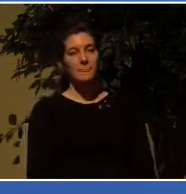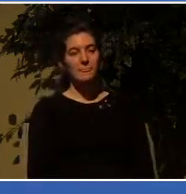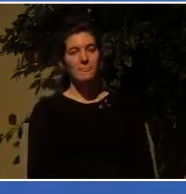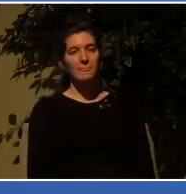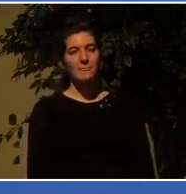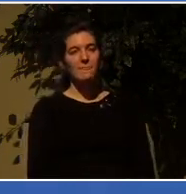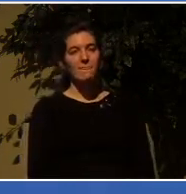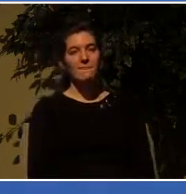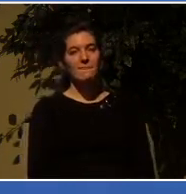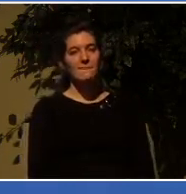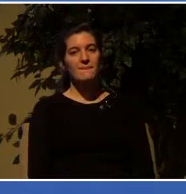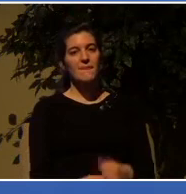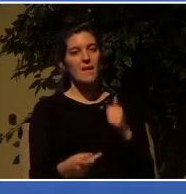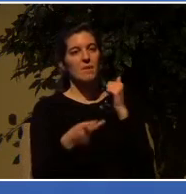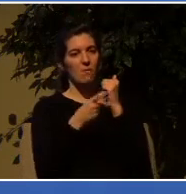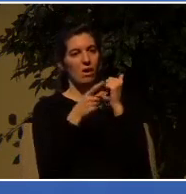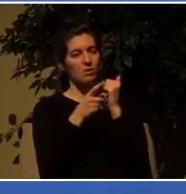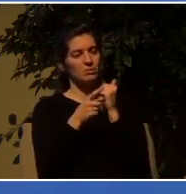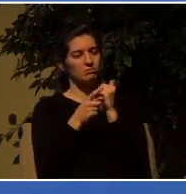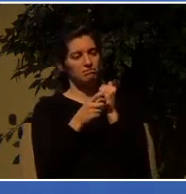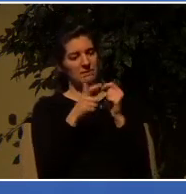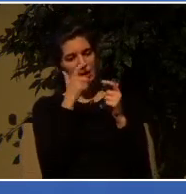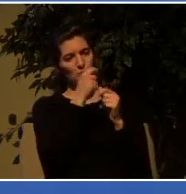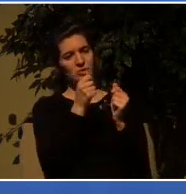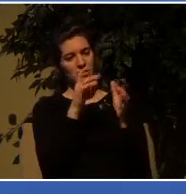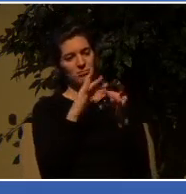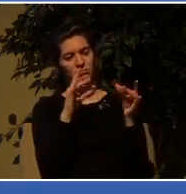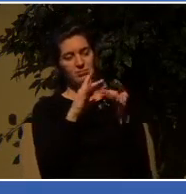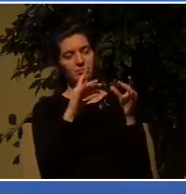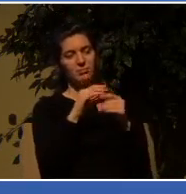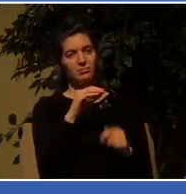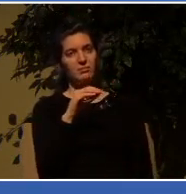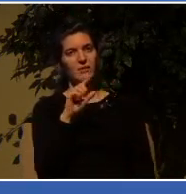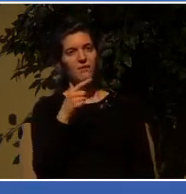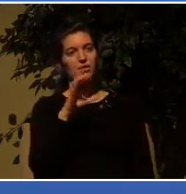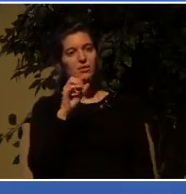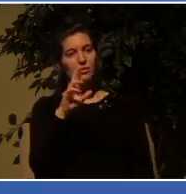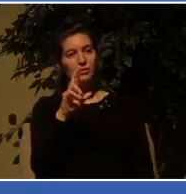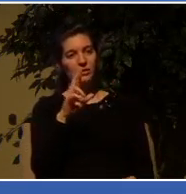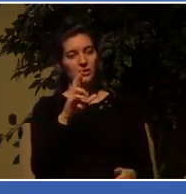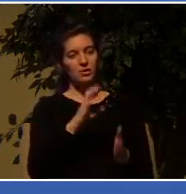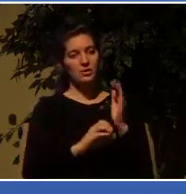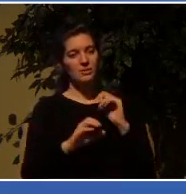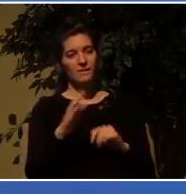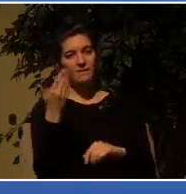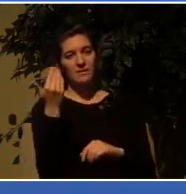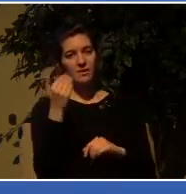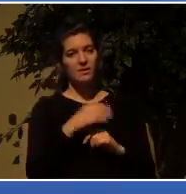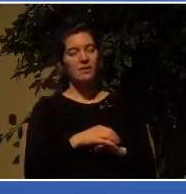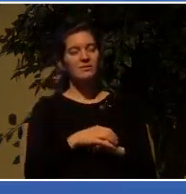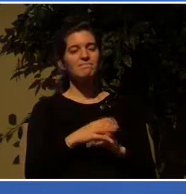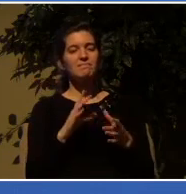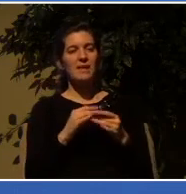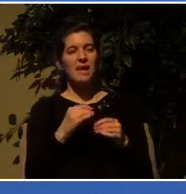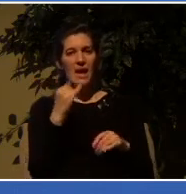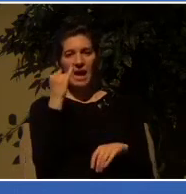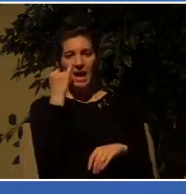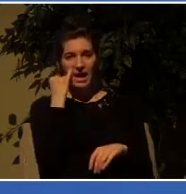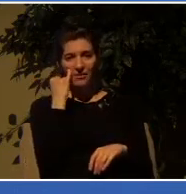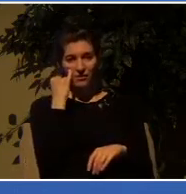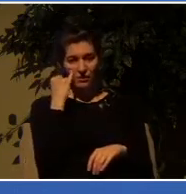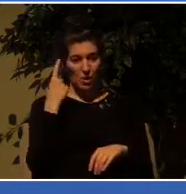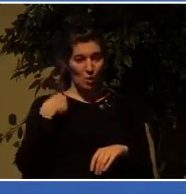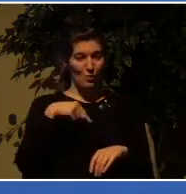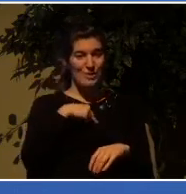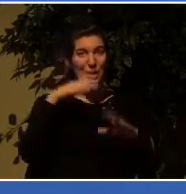the apostle Paul makes an interesting observation in 1 Corinthians chapter 15 he says that if if for this life only we had